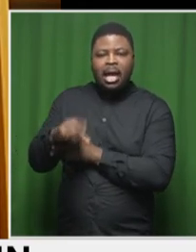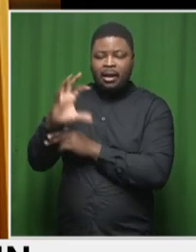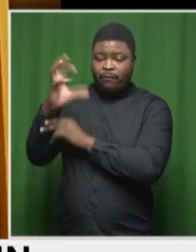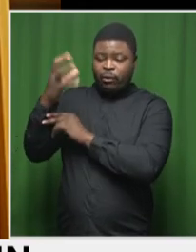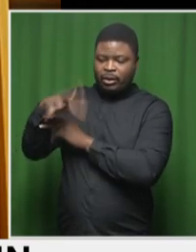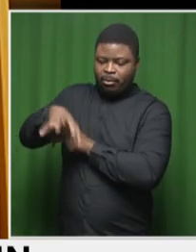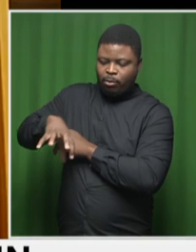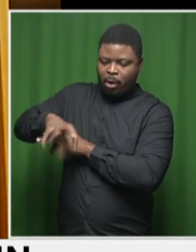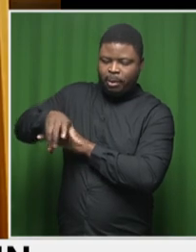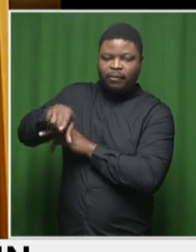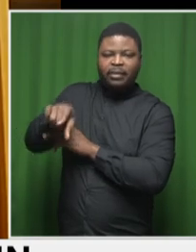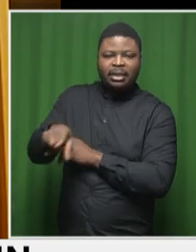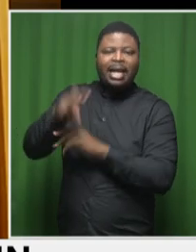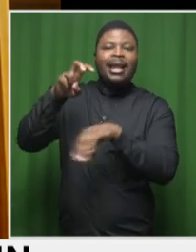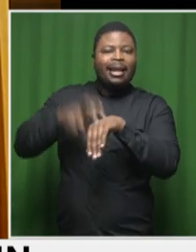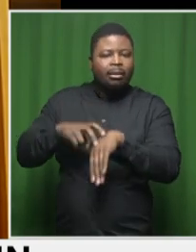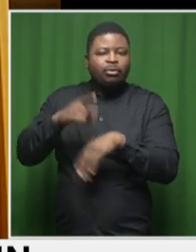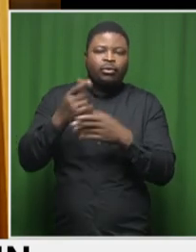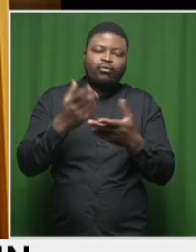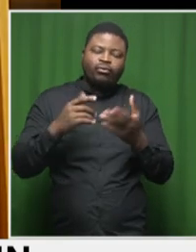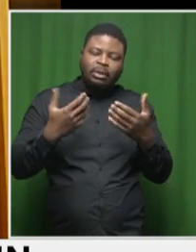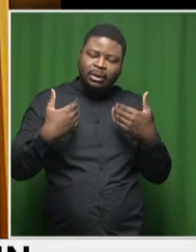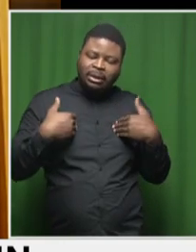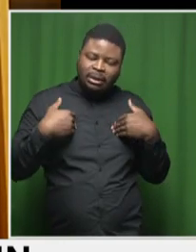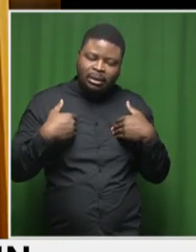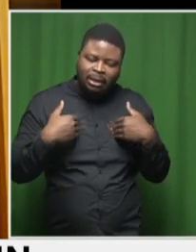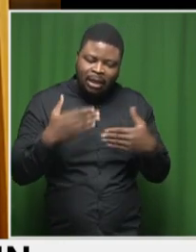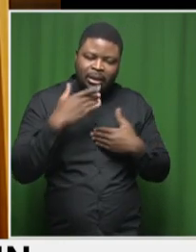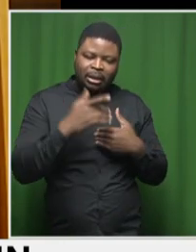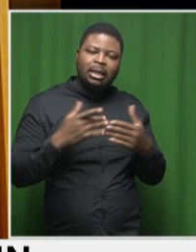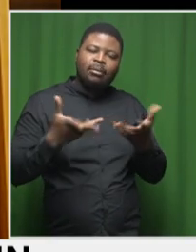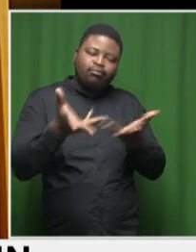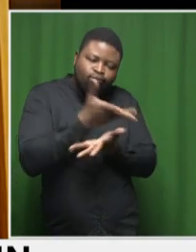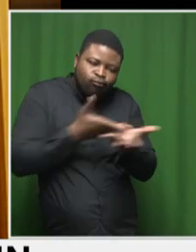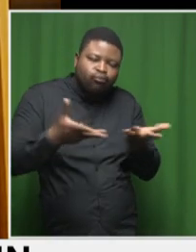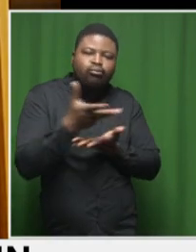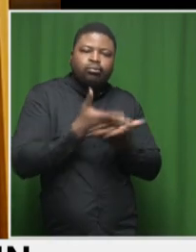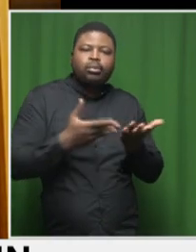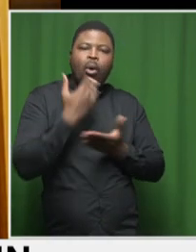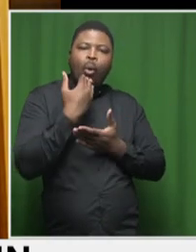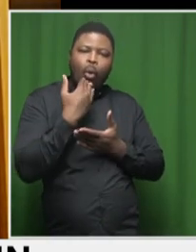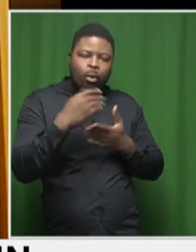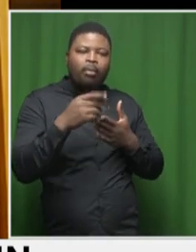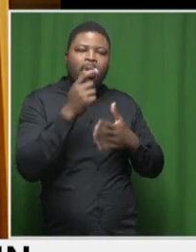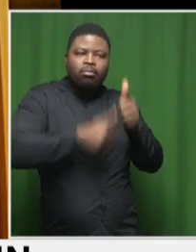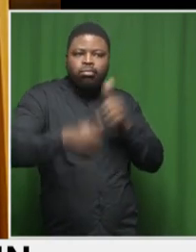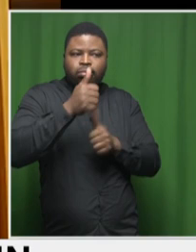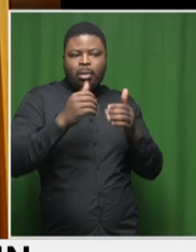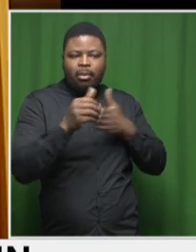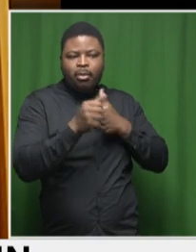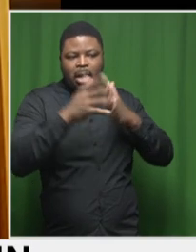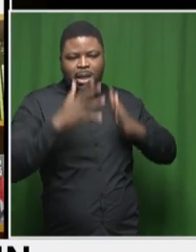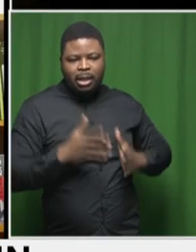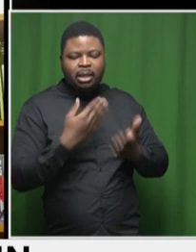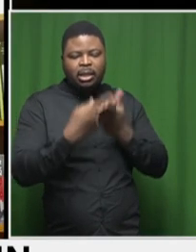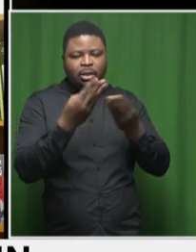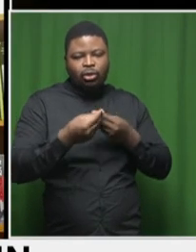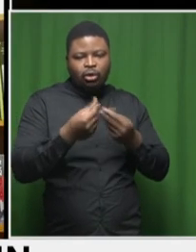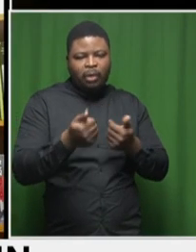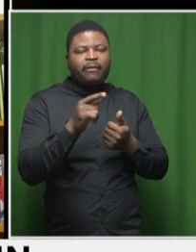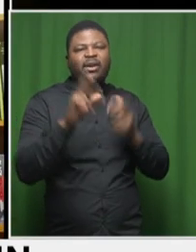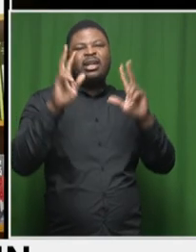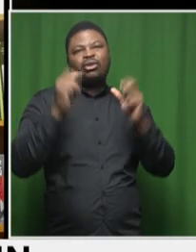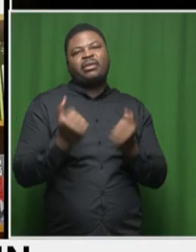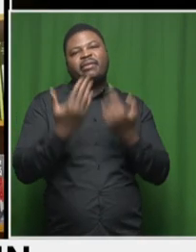engaging with these disgruntled members, because they can hurt the party going forward. Indeed. I mean, recently we saw